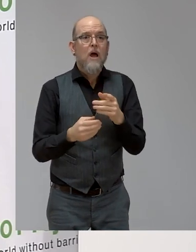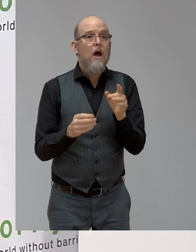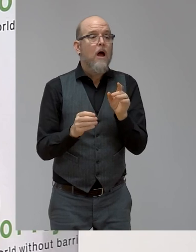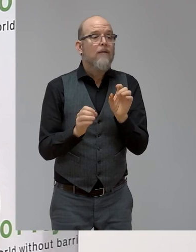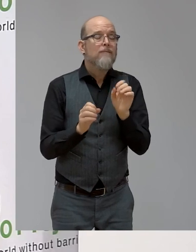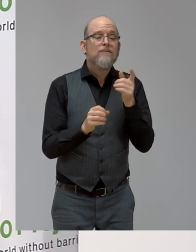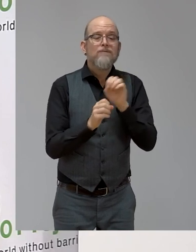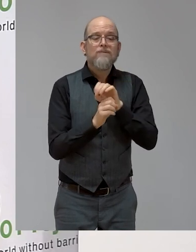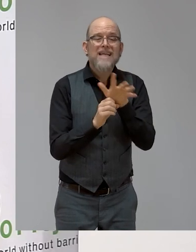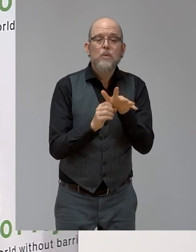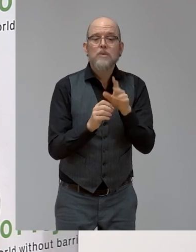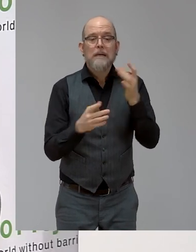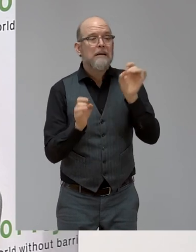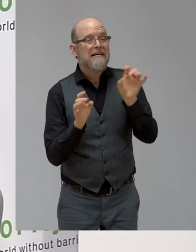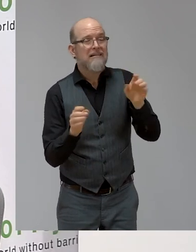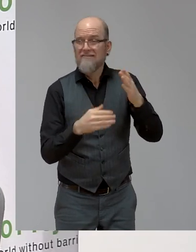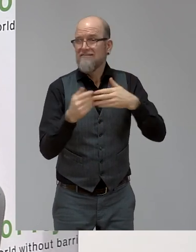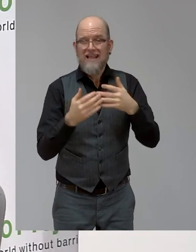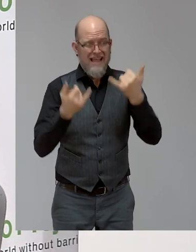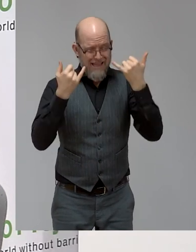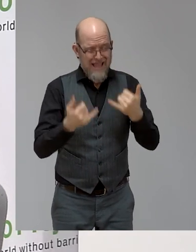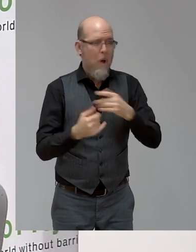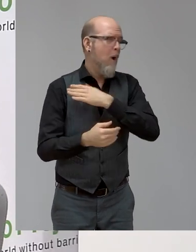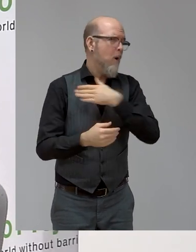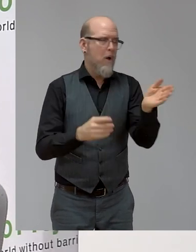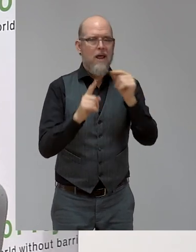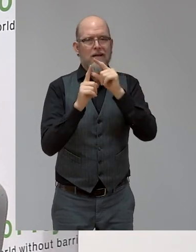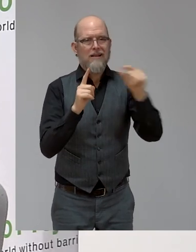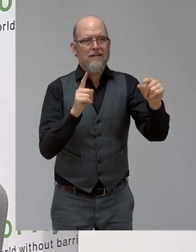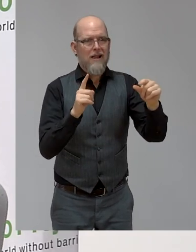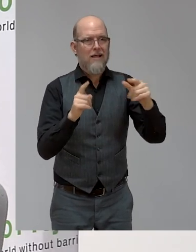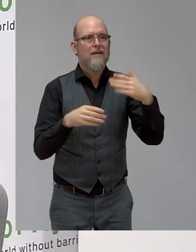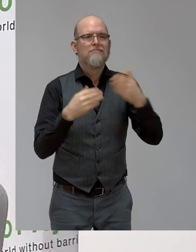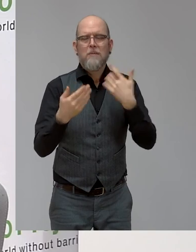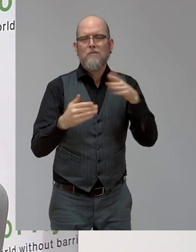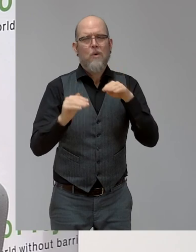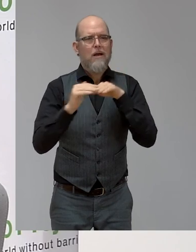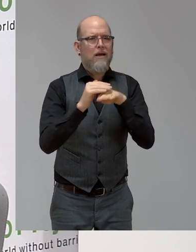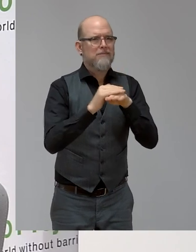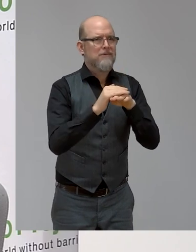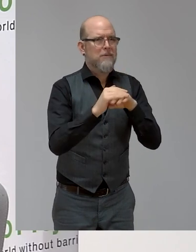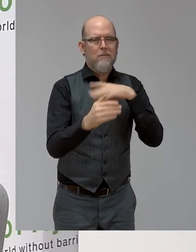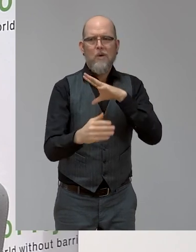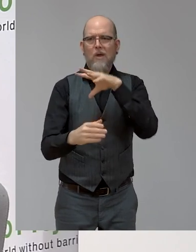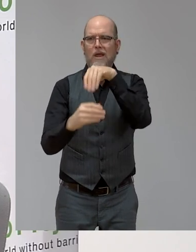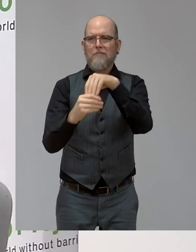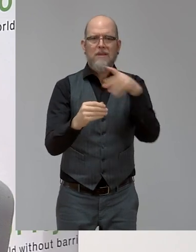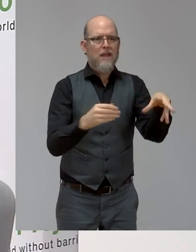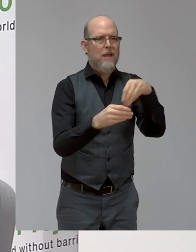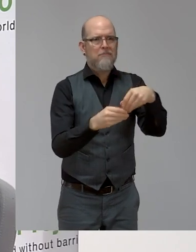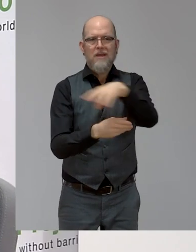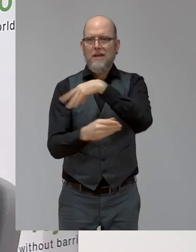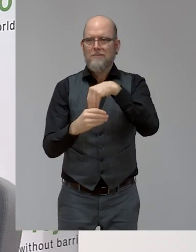contribute to a greater participation and will help all of us to communicate and to be